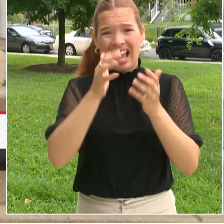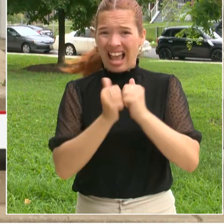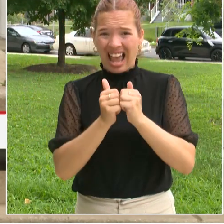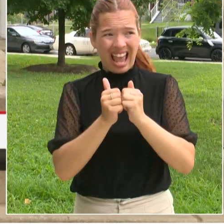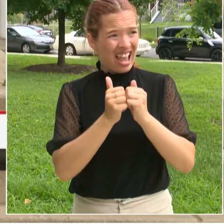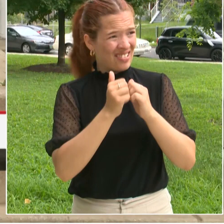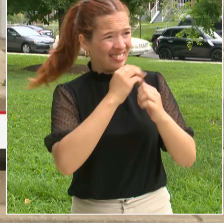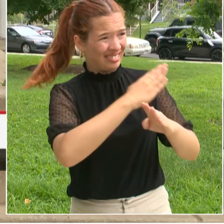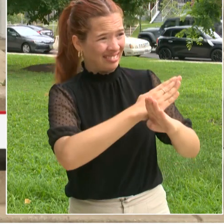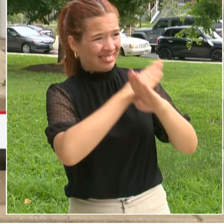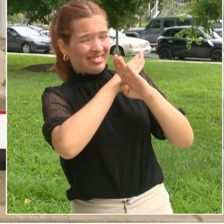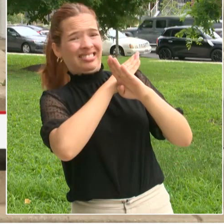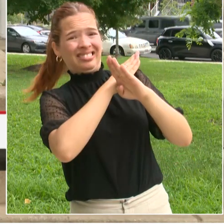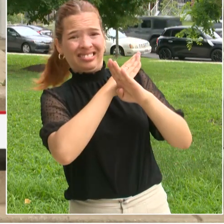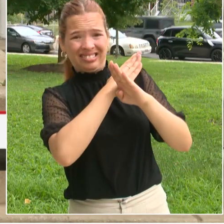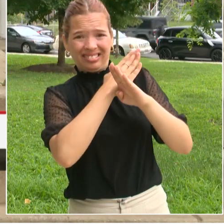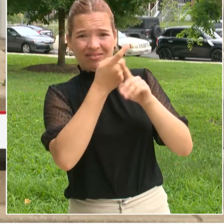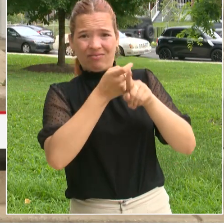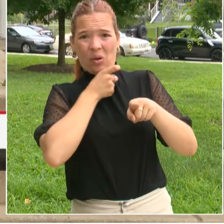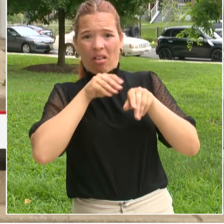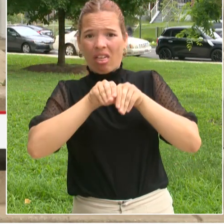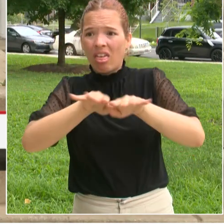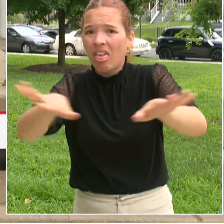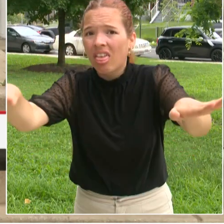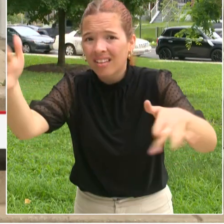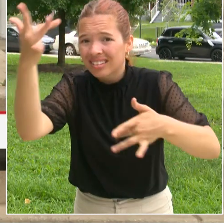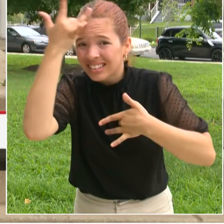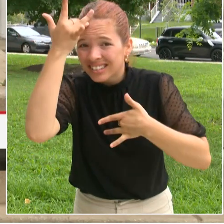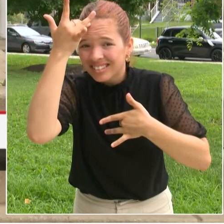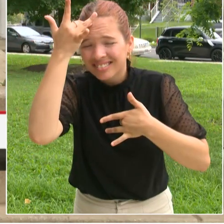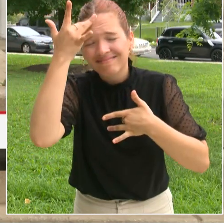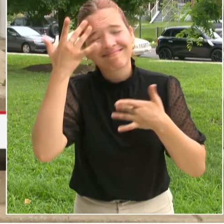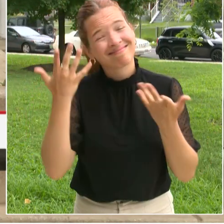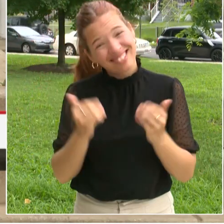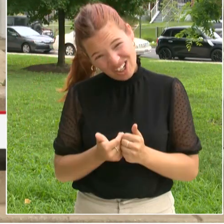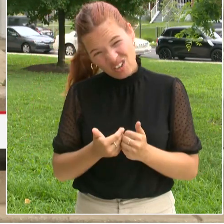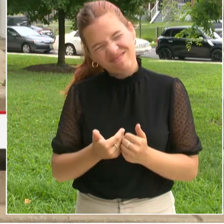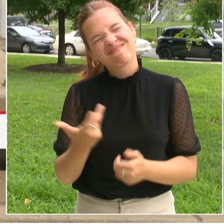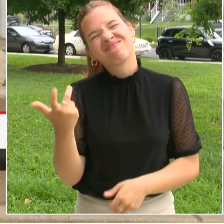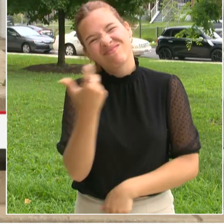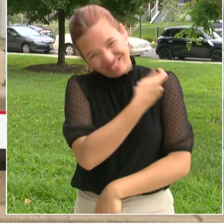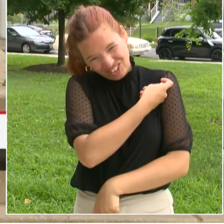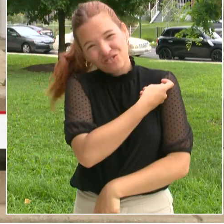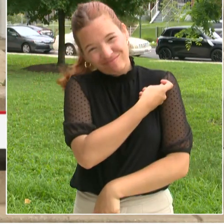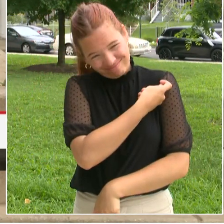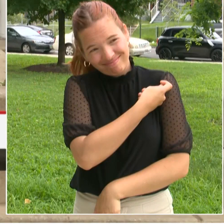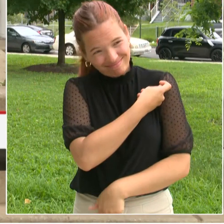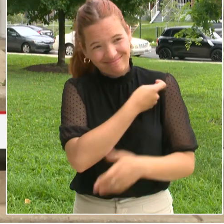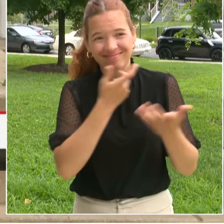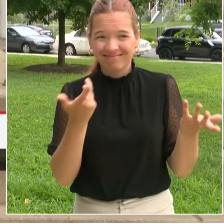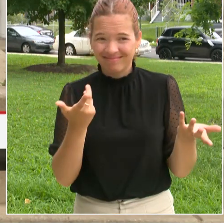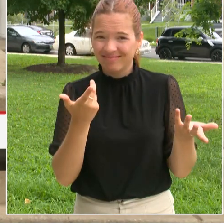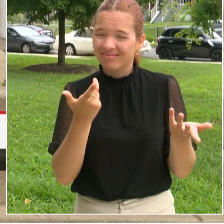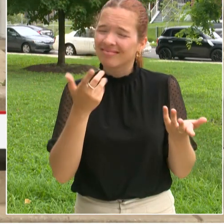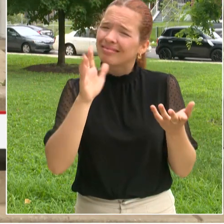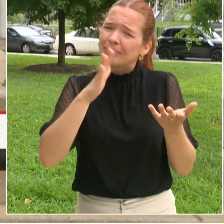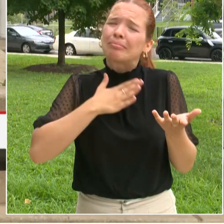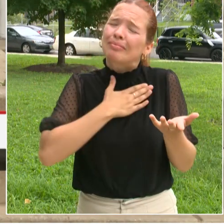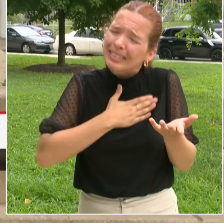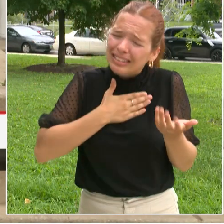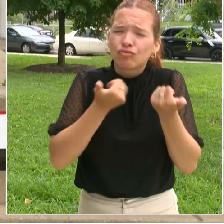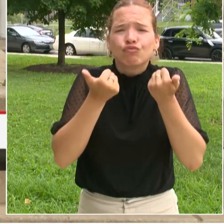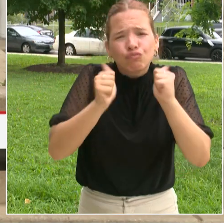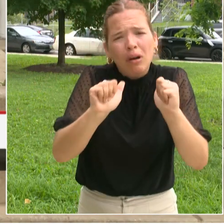prioritize these shots and schedule these well child visits as soon as possible. As part of our continued commitment to supporting the